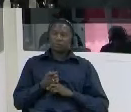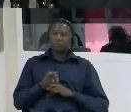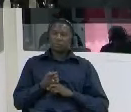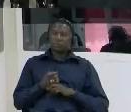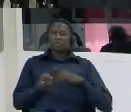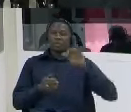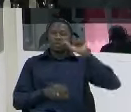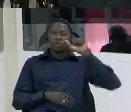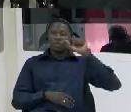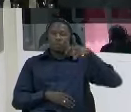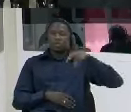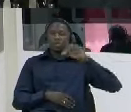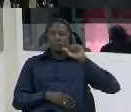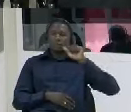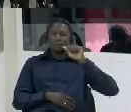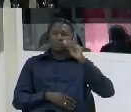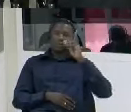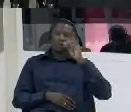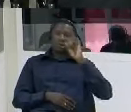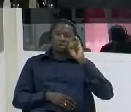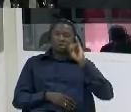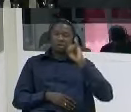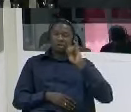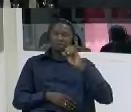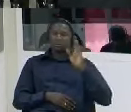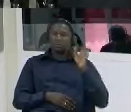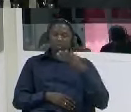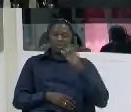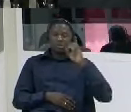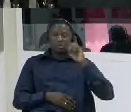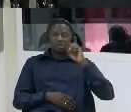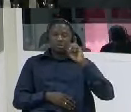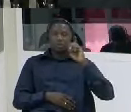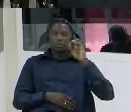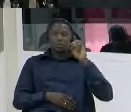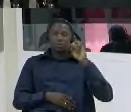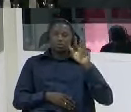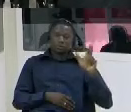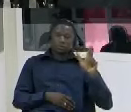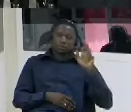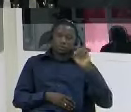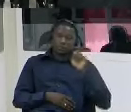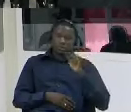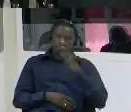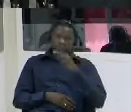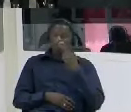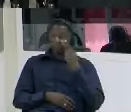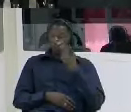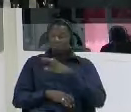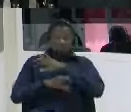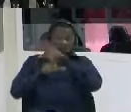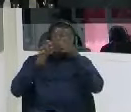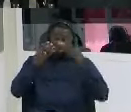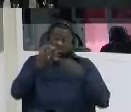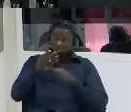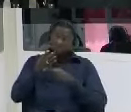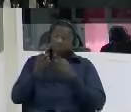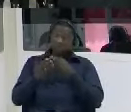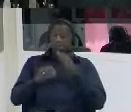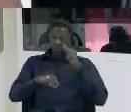yes i'm at the soul i'm at the soul also i did witness that yeah i saw all of them being tortured there at the nia